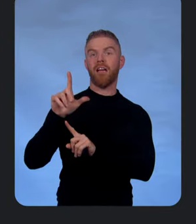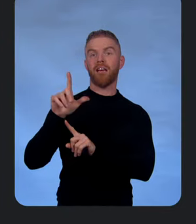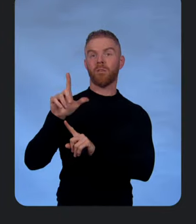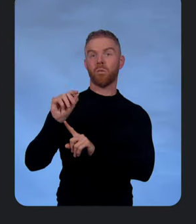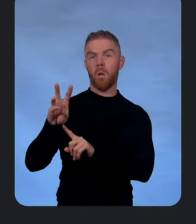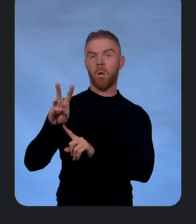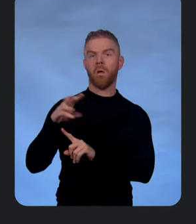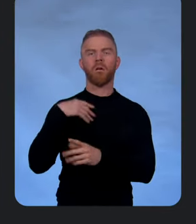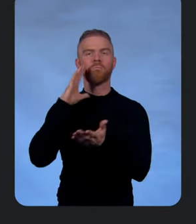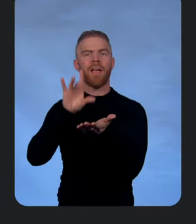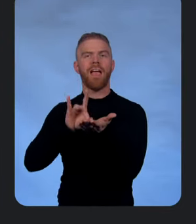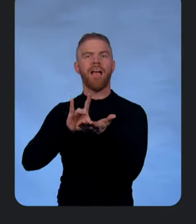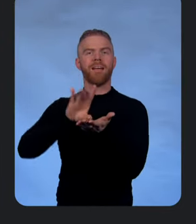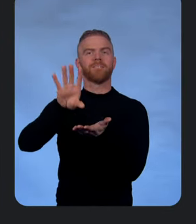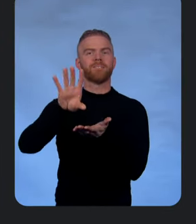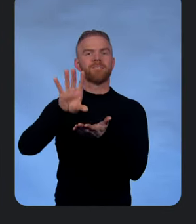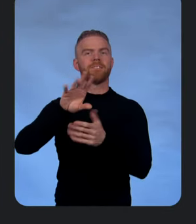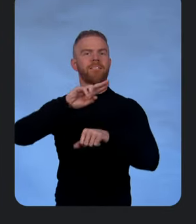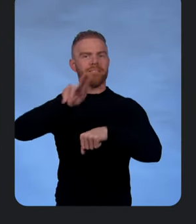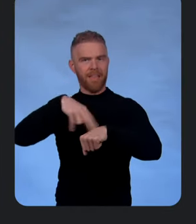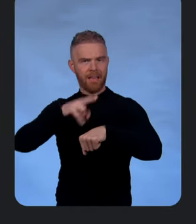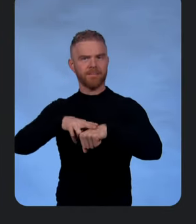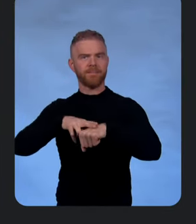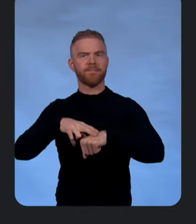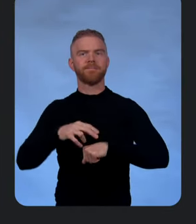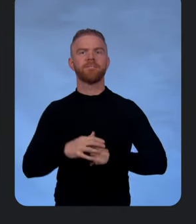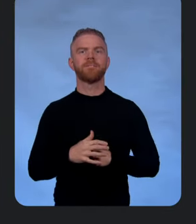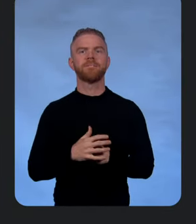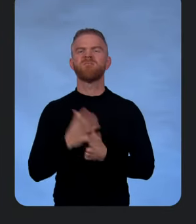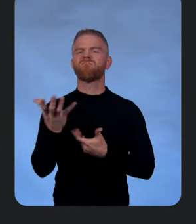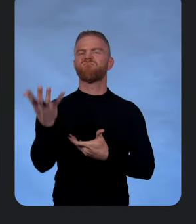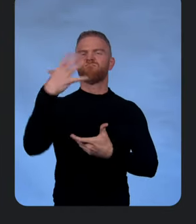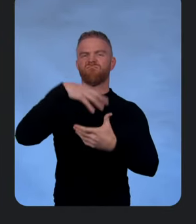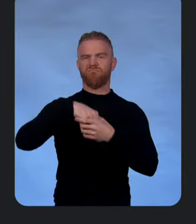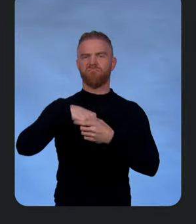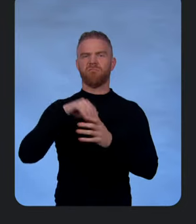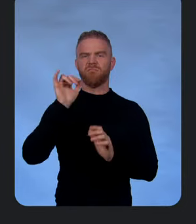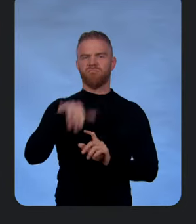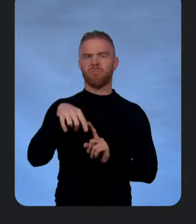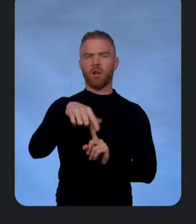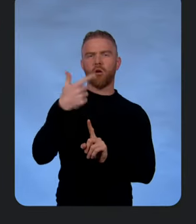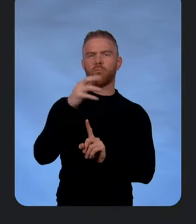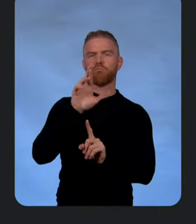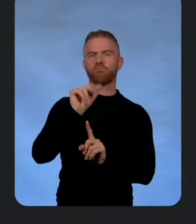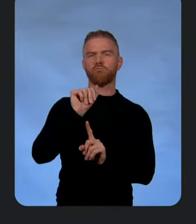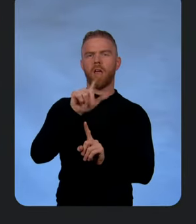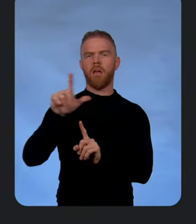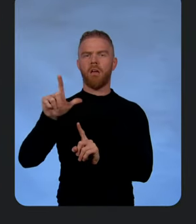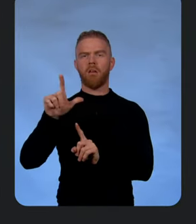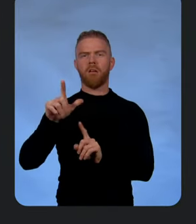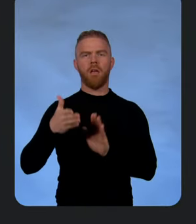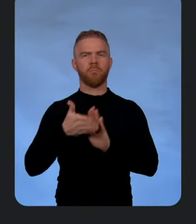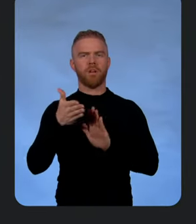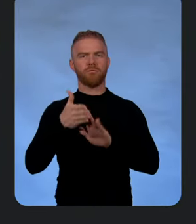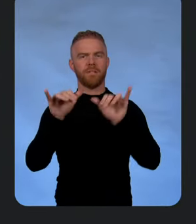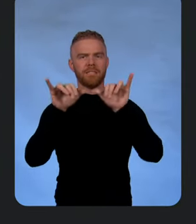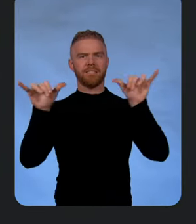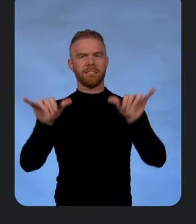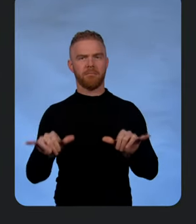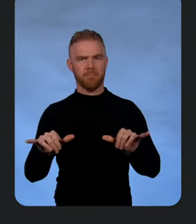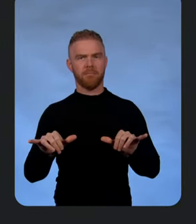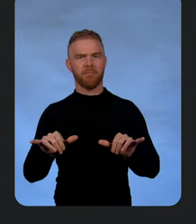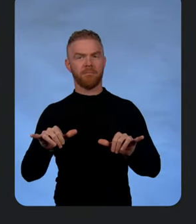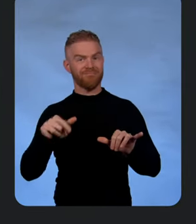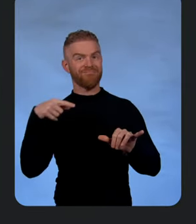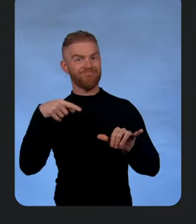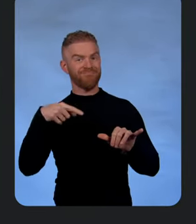run in the background. This is not a regular Java compilation. It's a GraalVM operating system-specific compilation. So it'll take a little while. Oops. There we